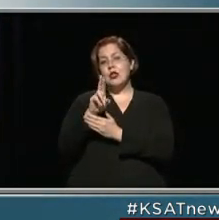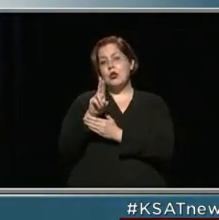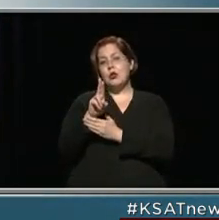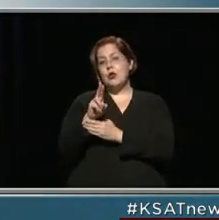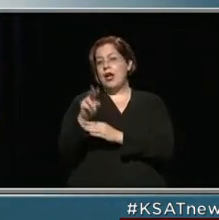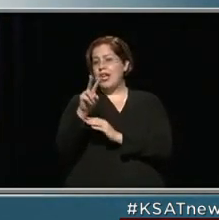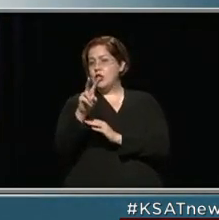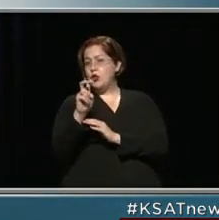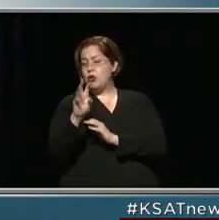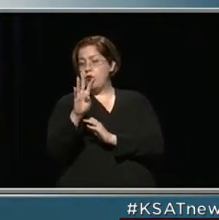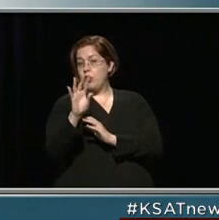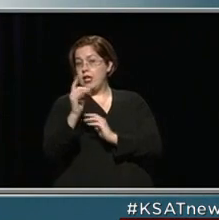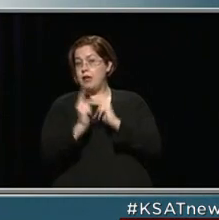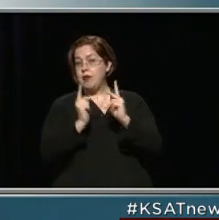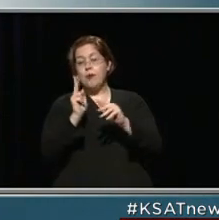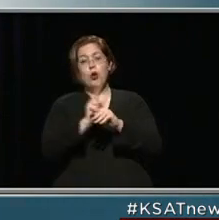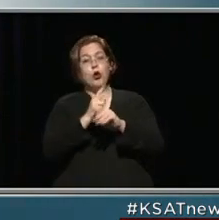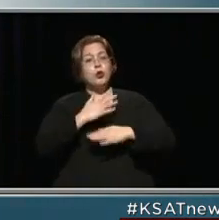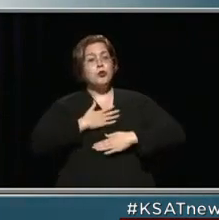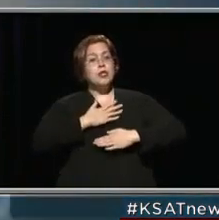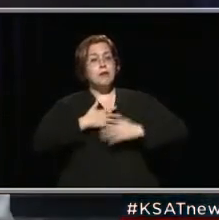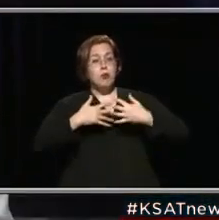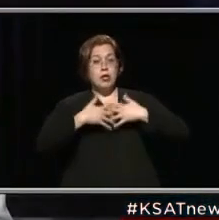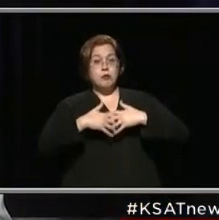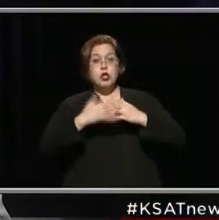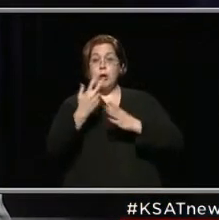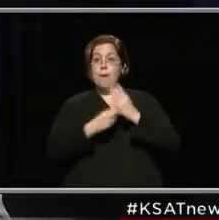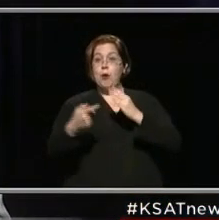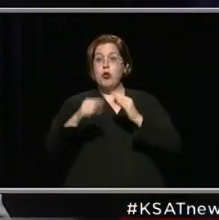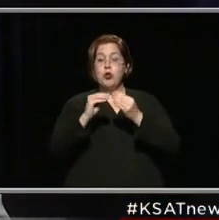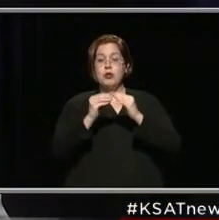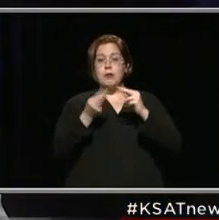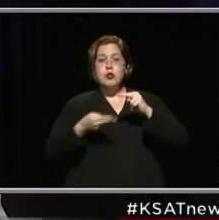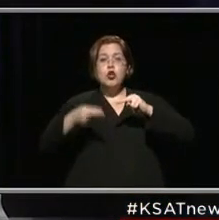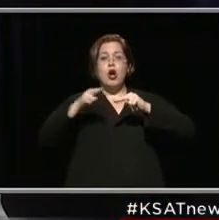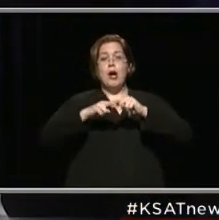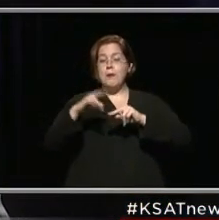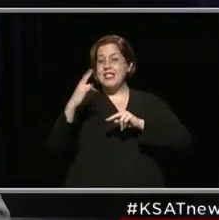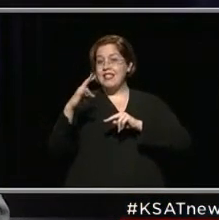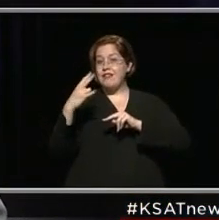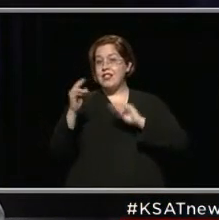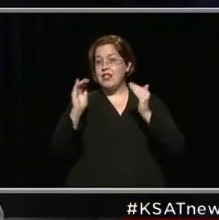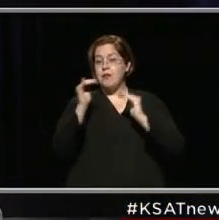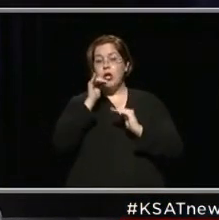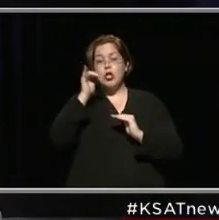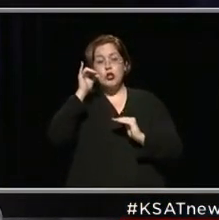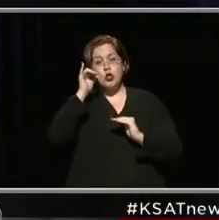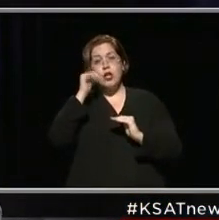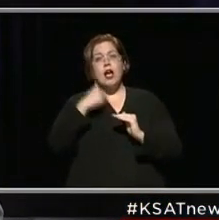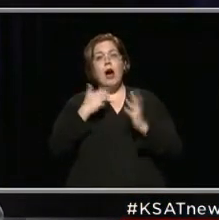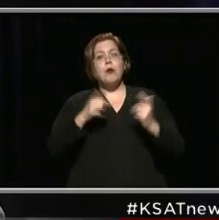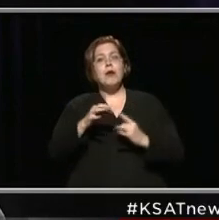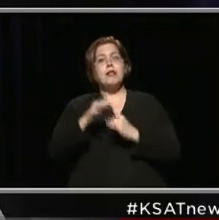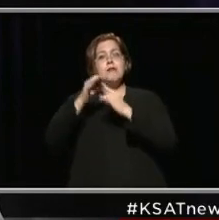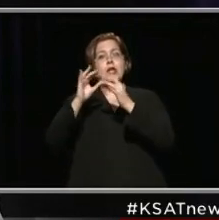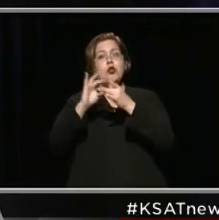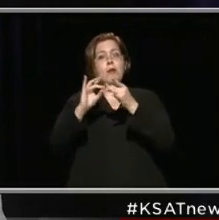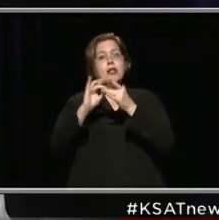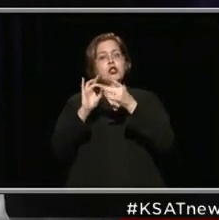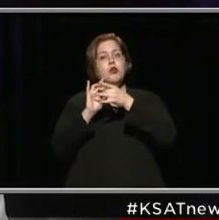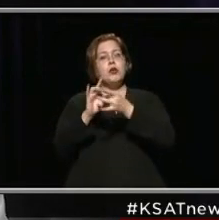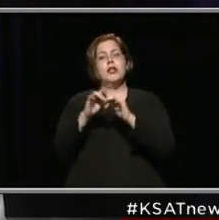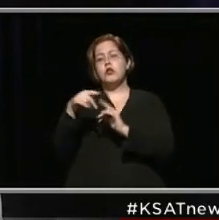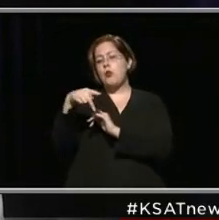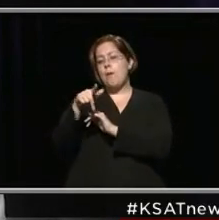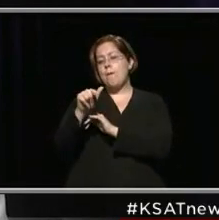and 248 are on ventilators. Both of those numbers are up 17 from yesterday. I want to make a special mention about plasma.